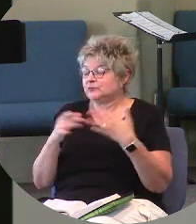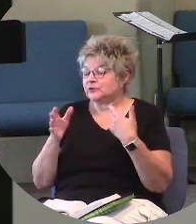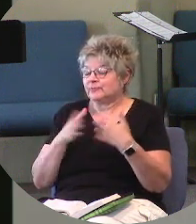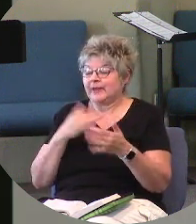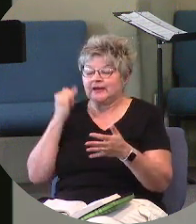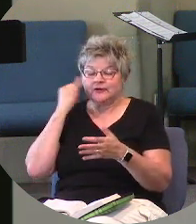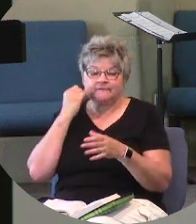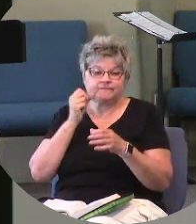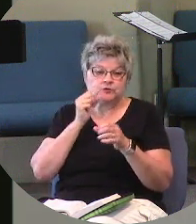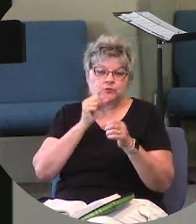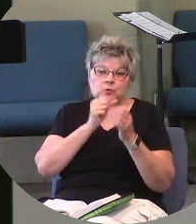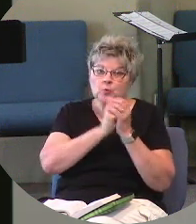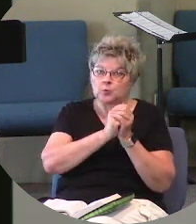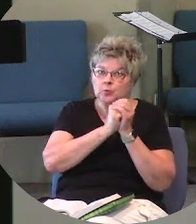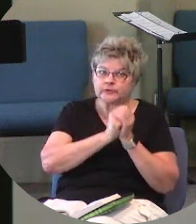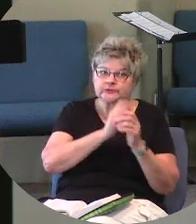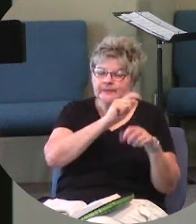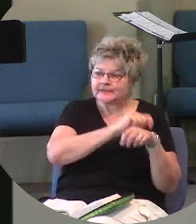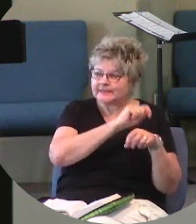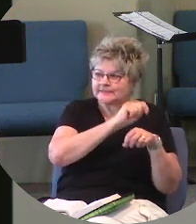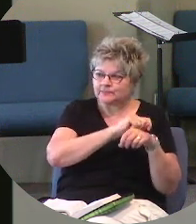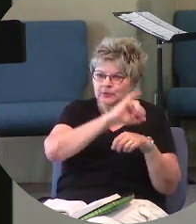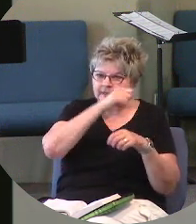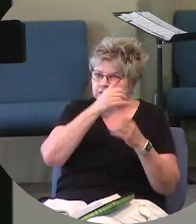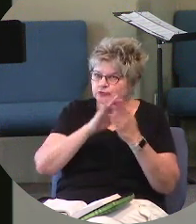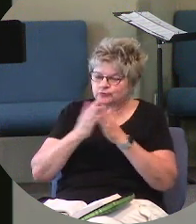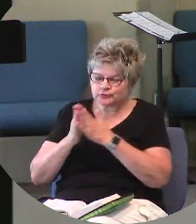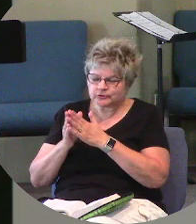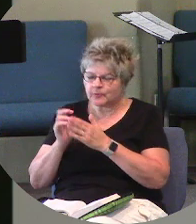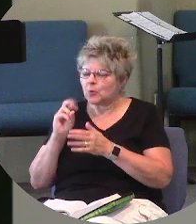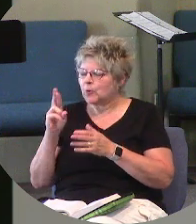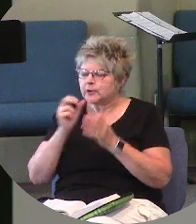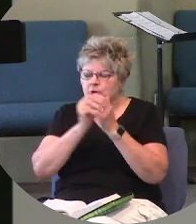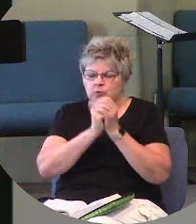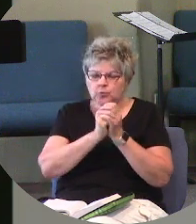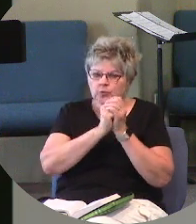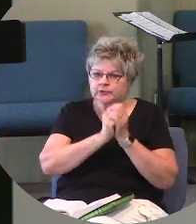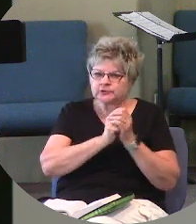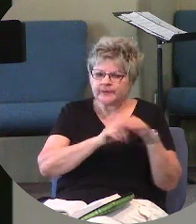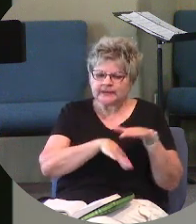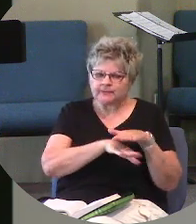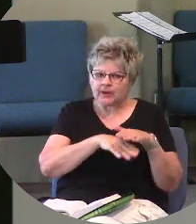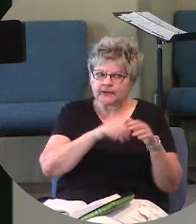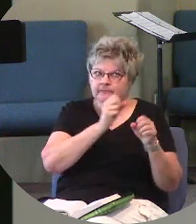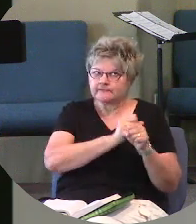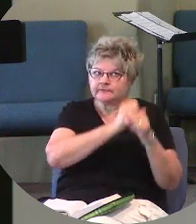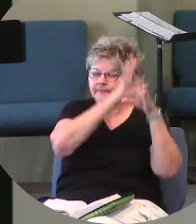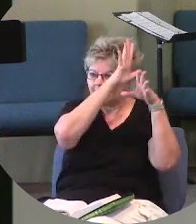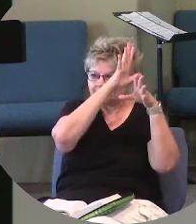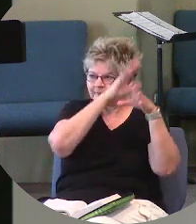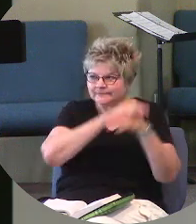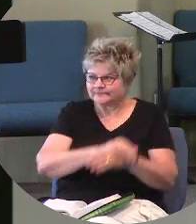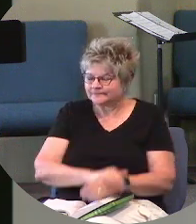you worship at the temple in Jerusalem or you worship at the bottom of Mount Gerizim.